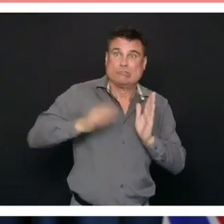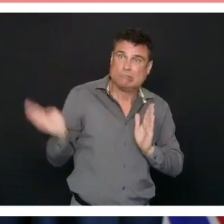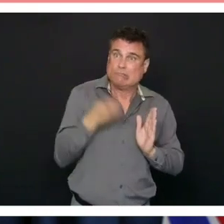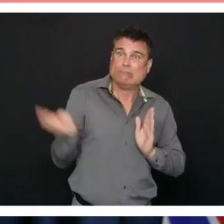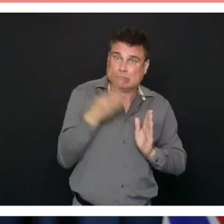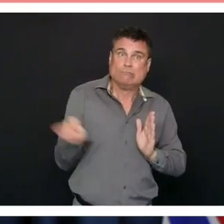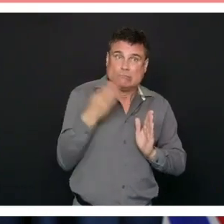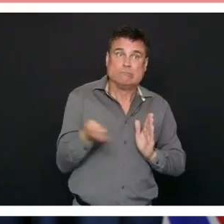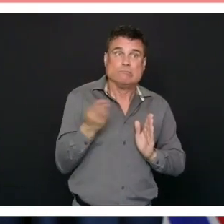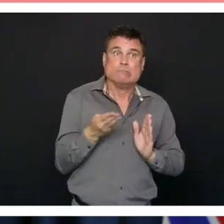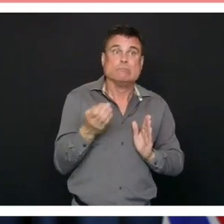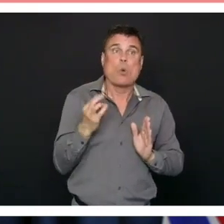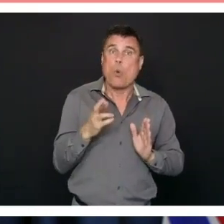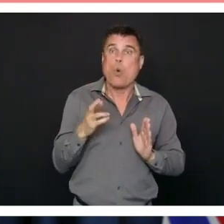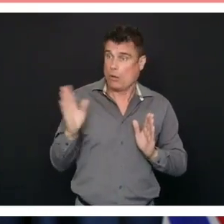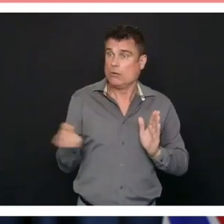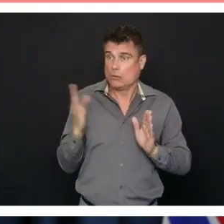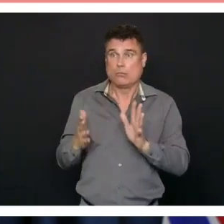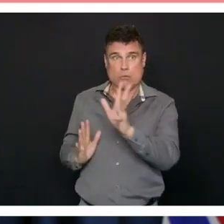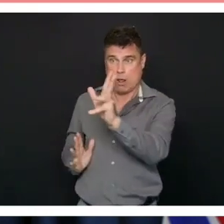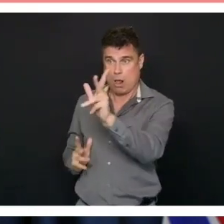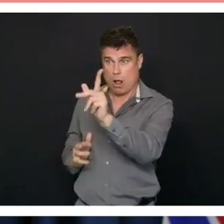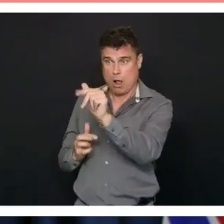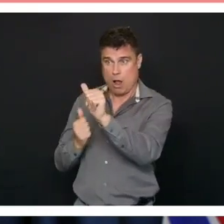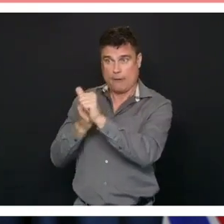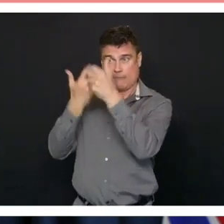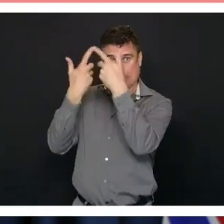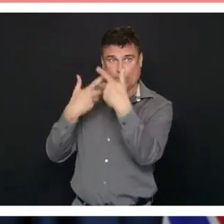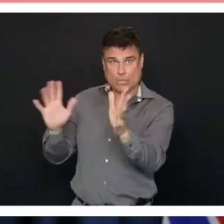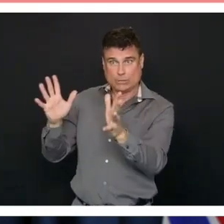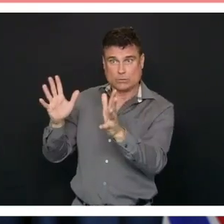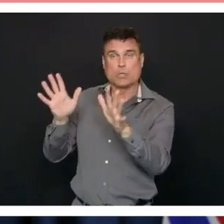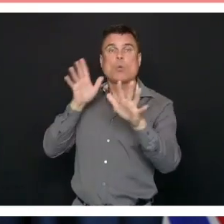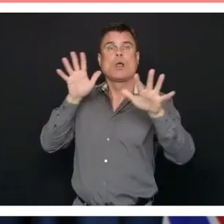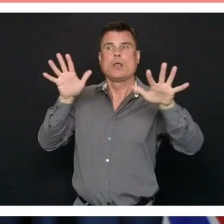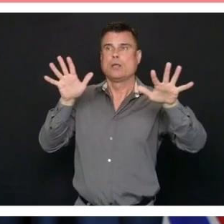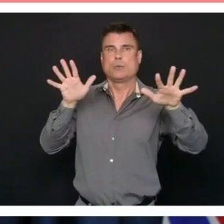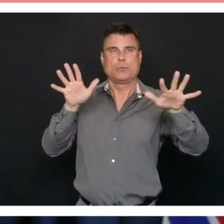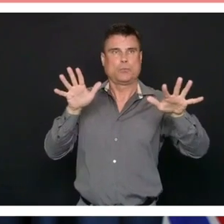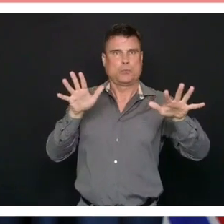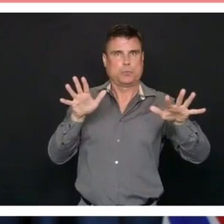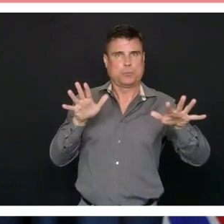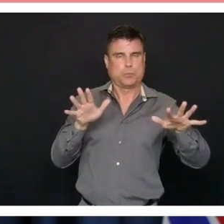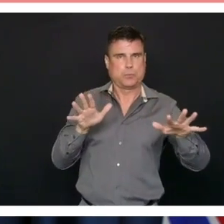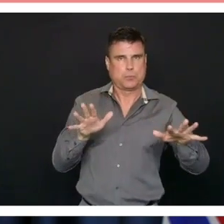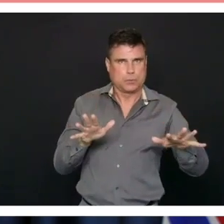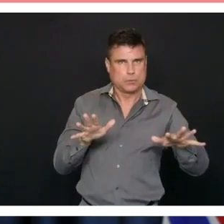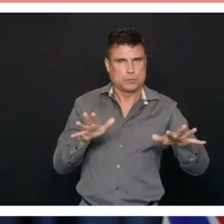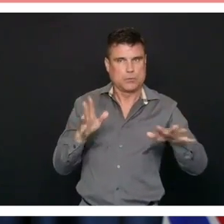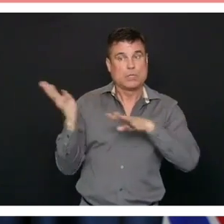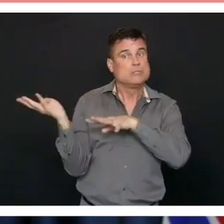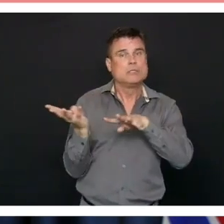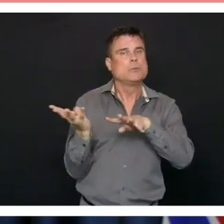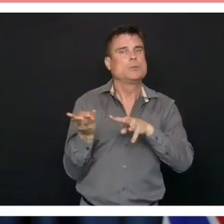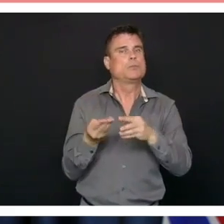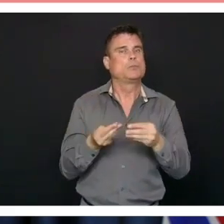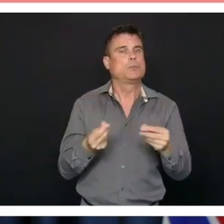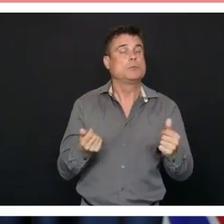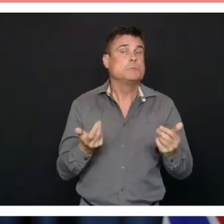is that a timeline that we would see to sustain? Or what is that timeline? Well, as the technical briefing